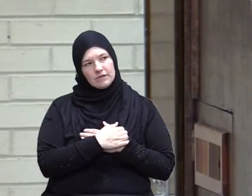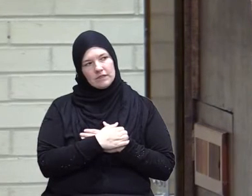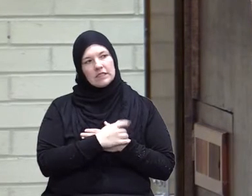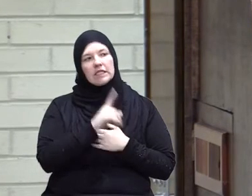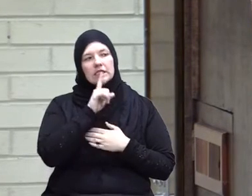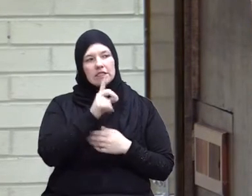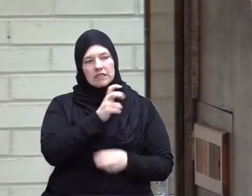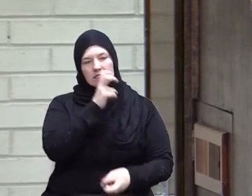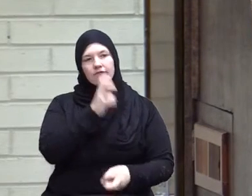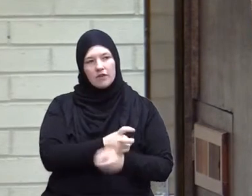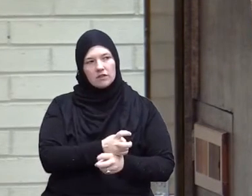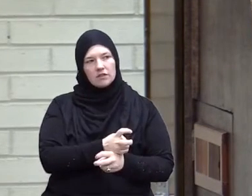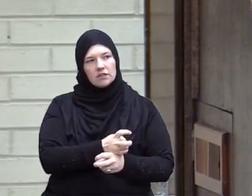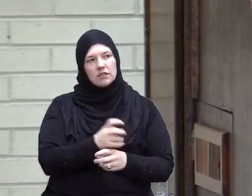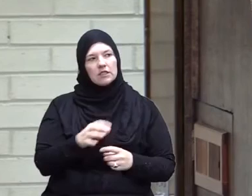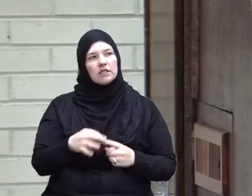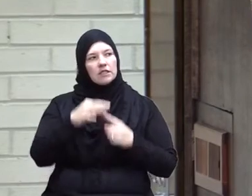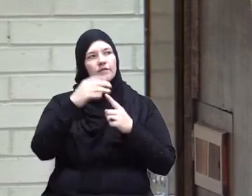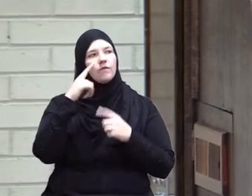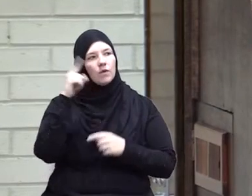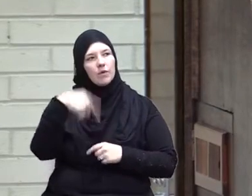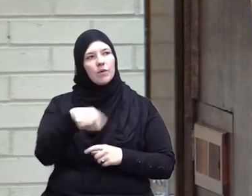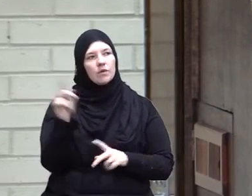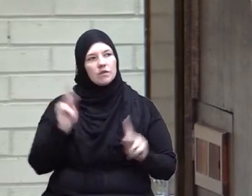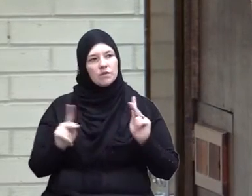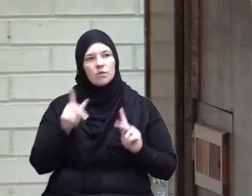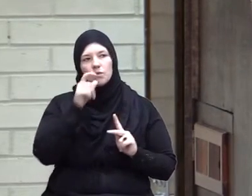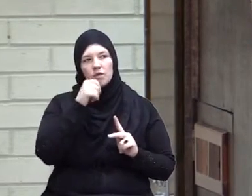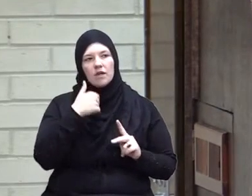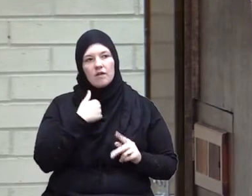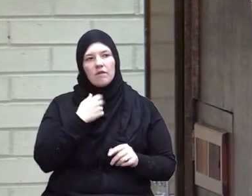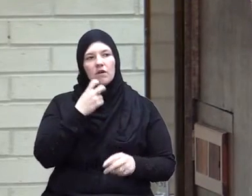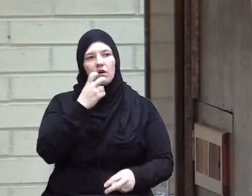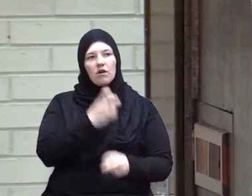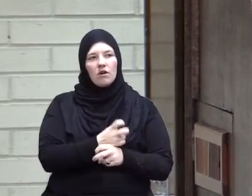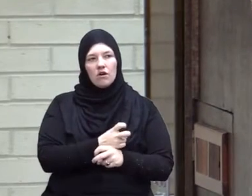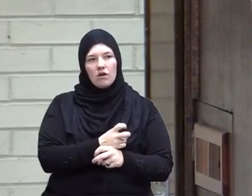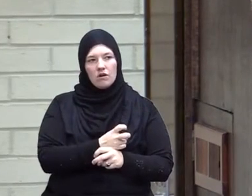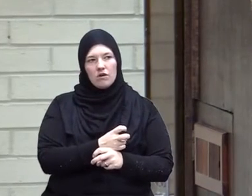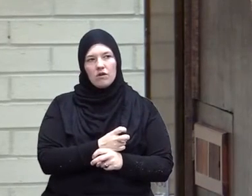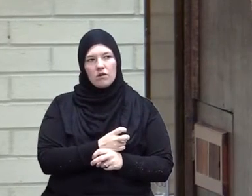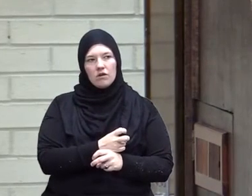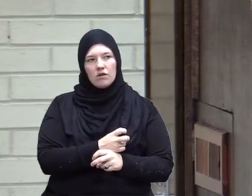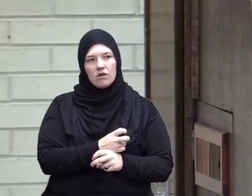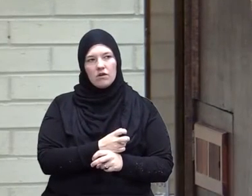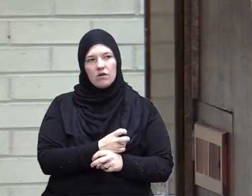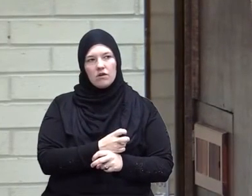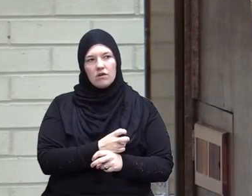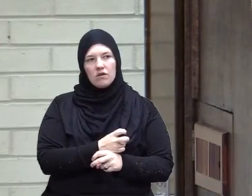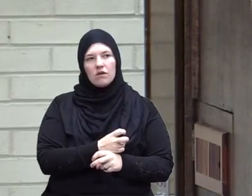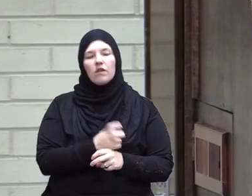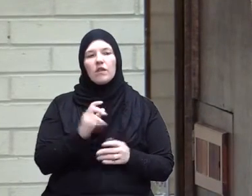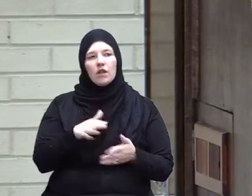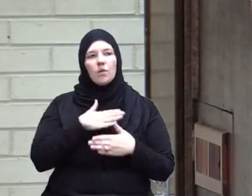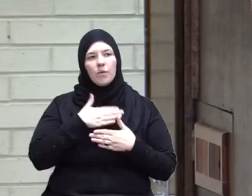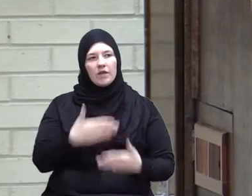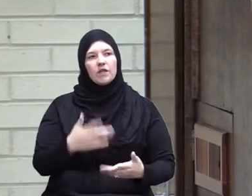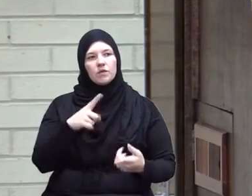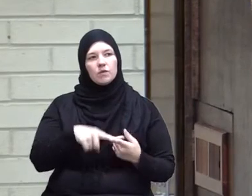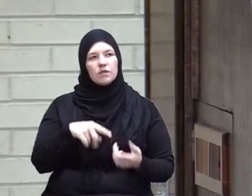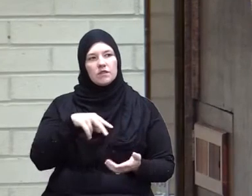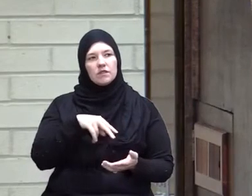difficult except for those who have hard submission that they are willing to stand